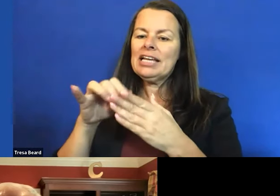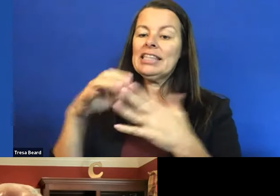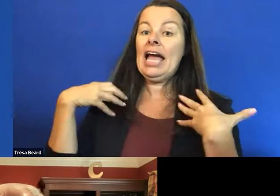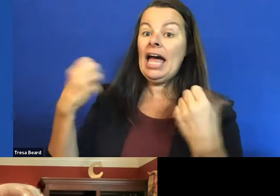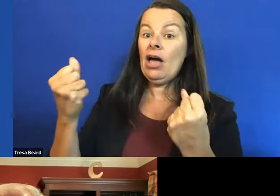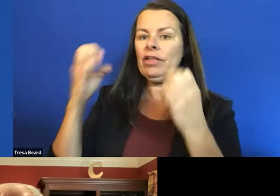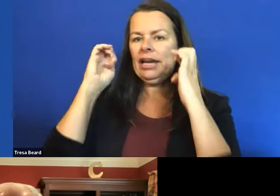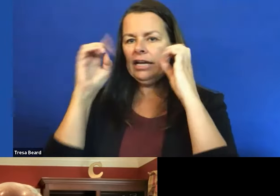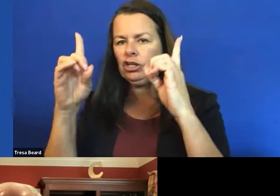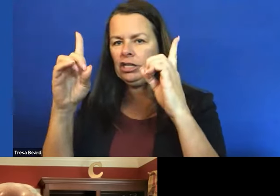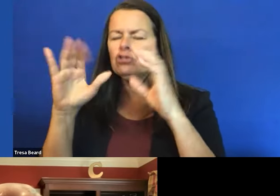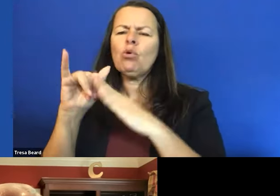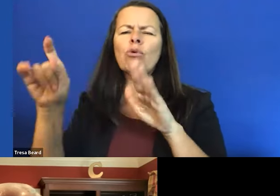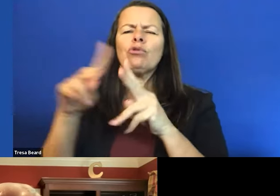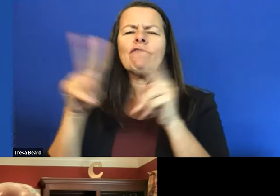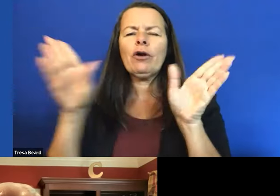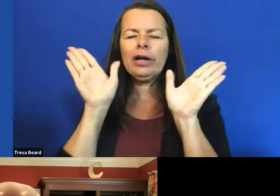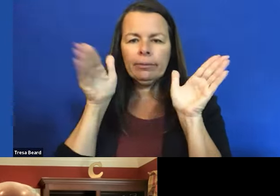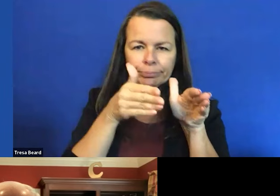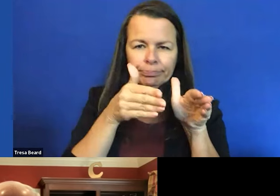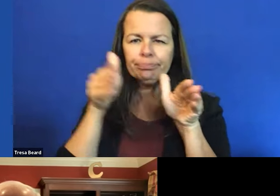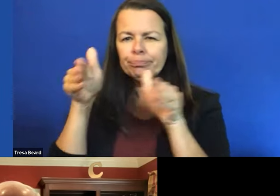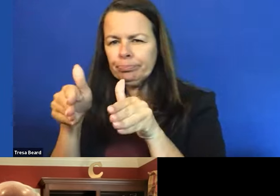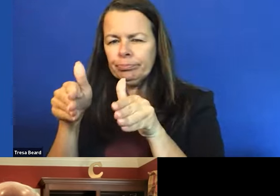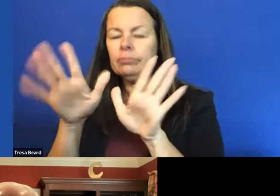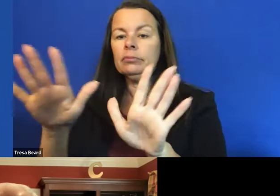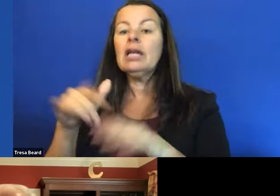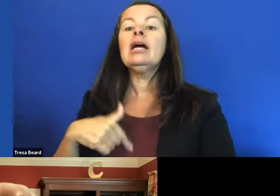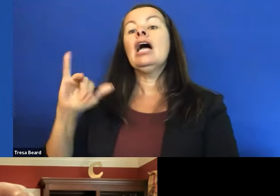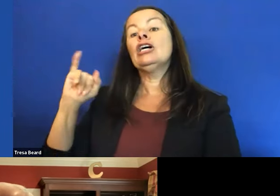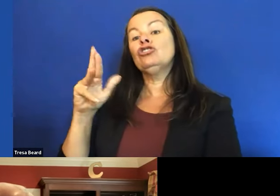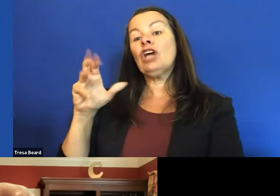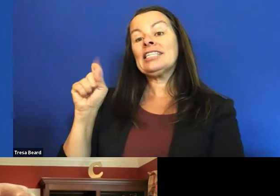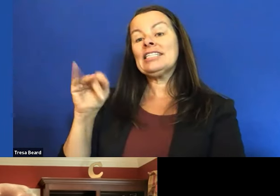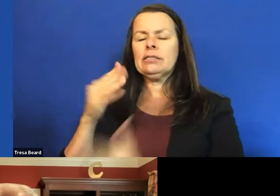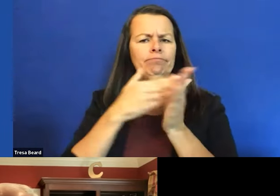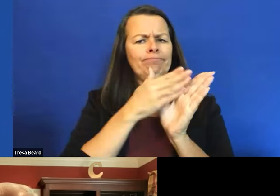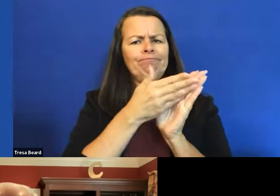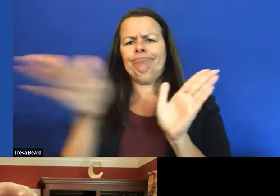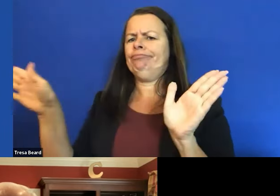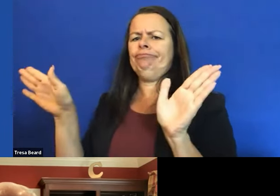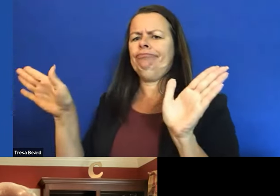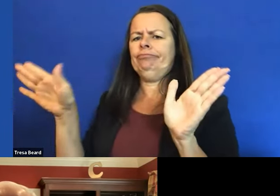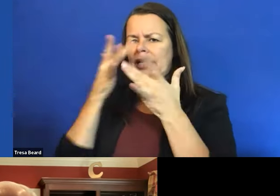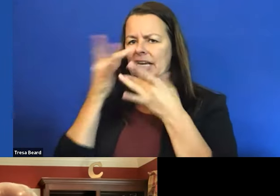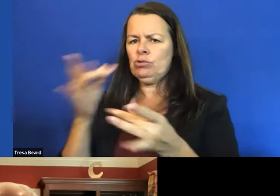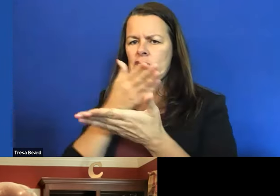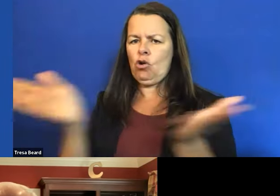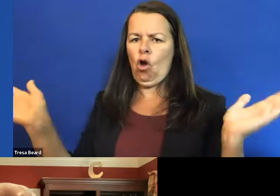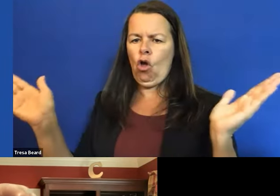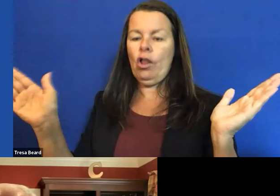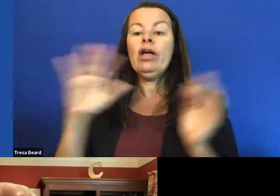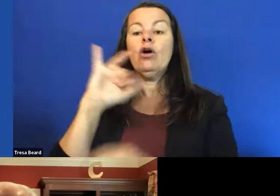So those are narrow focuses for them. But justice is across the board. When justice does it, it's